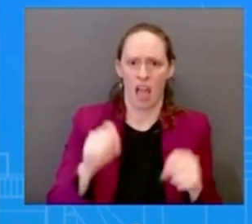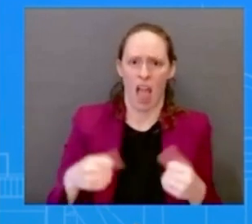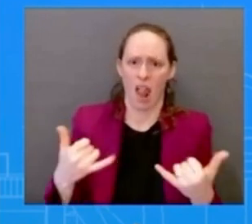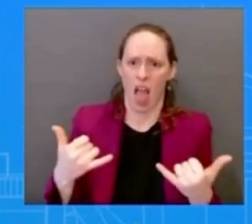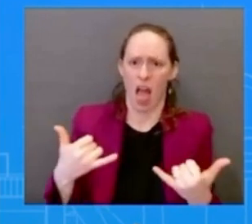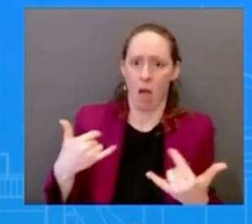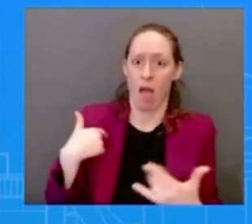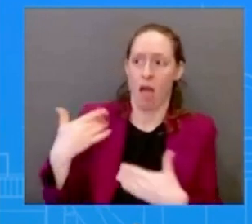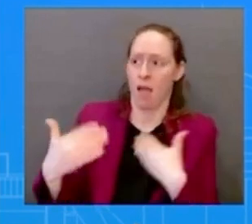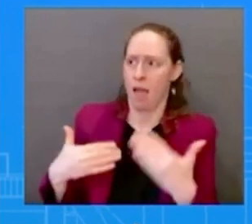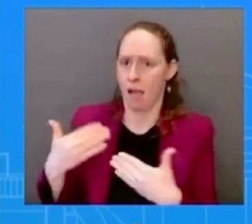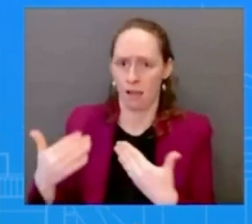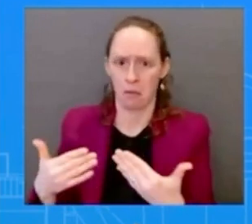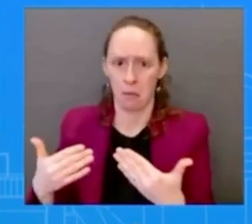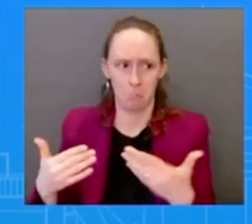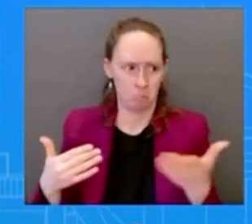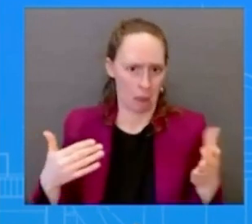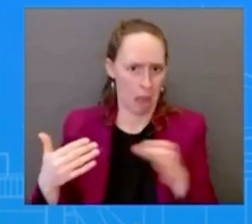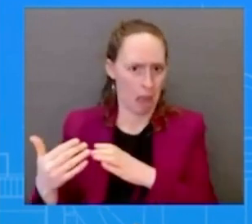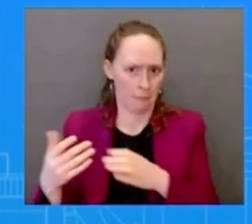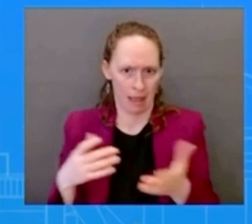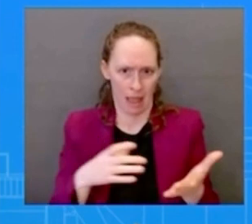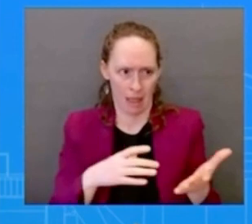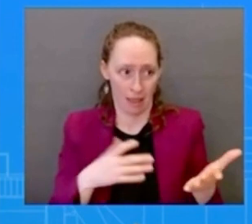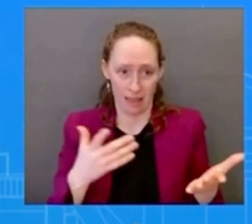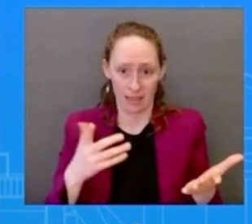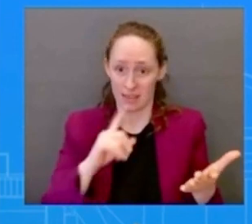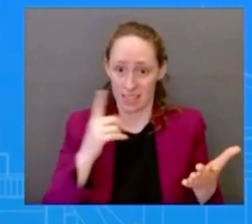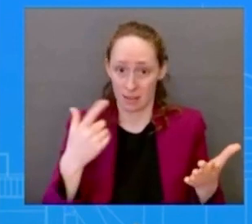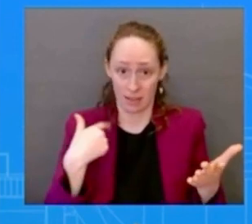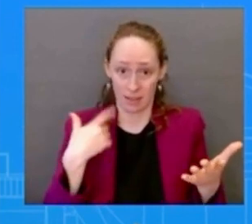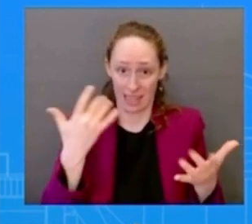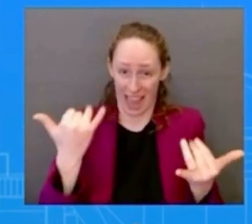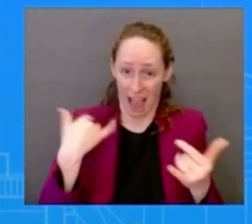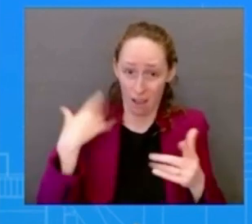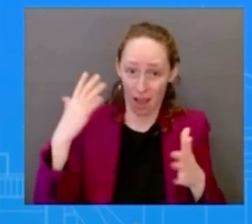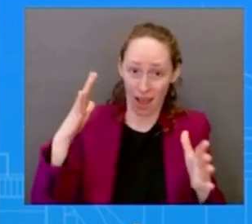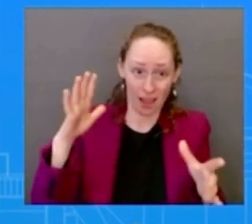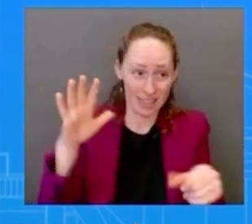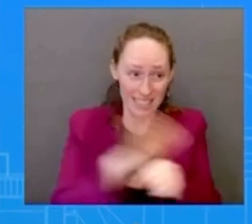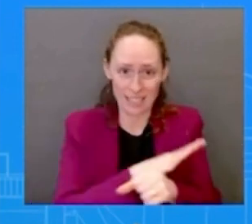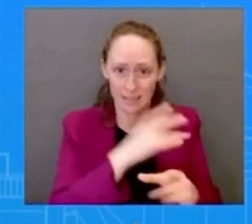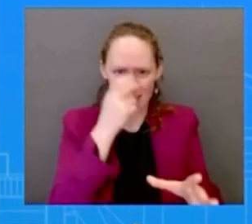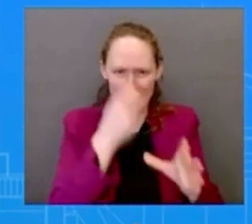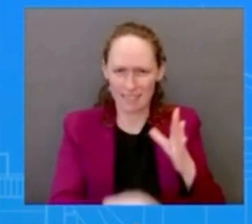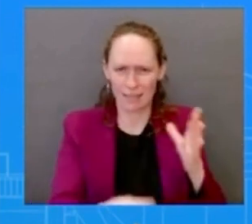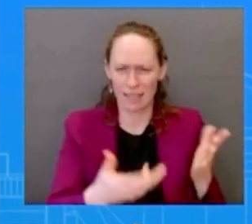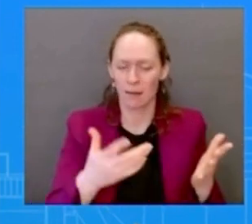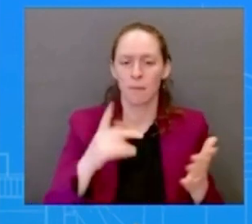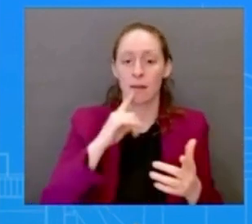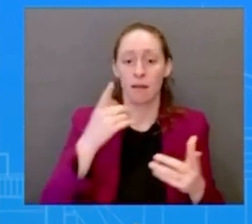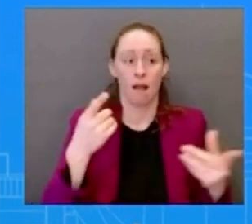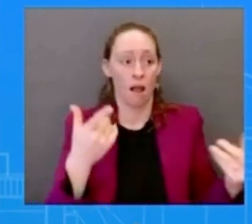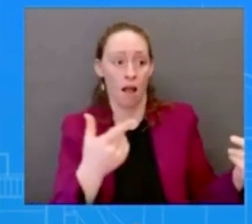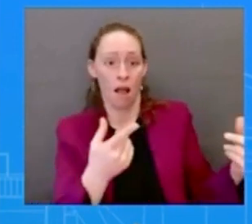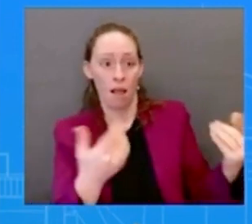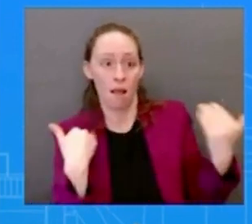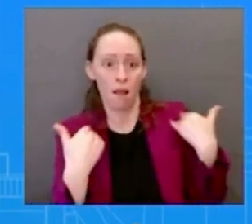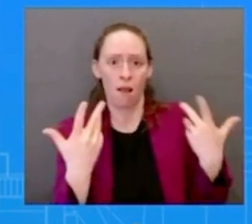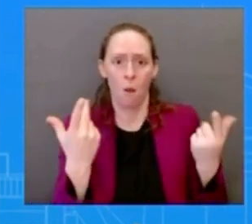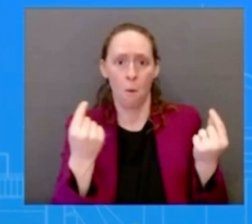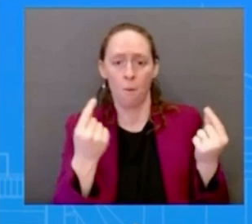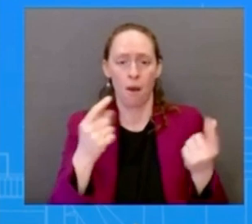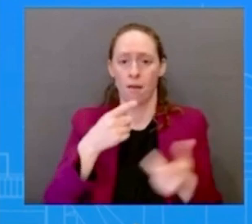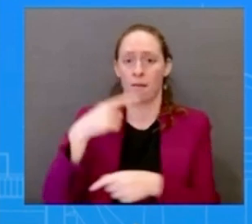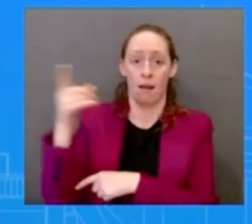this issue uh so as with your question on the regulators uh you know already underway the regulators at the at the president appointed